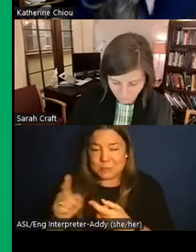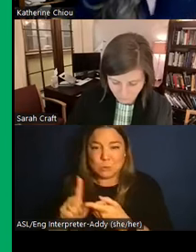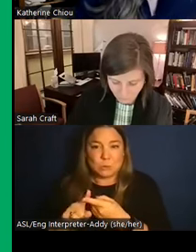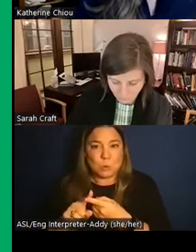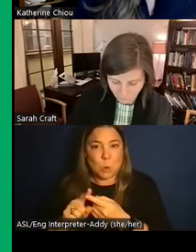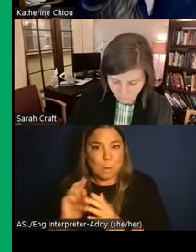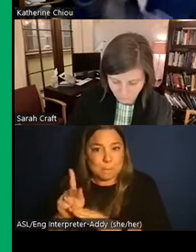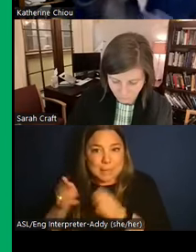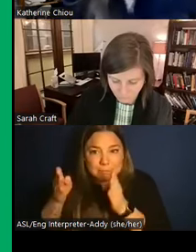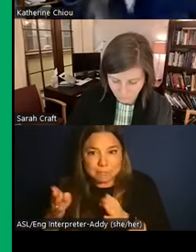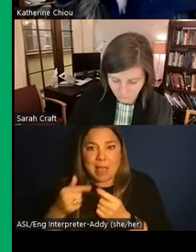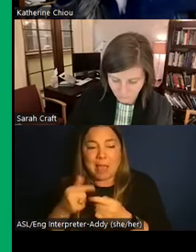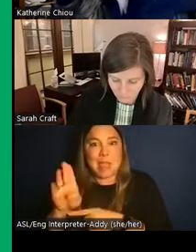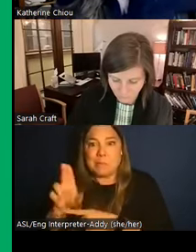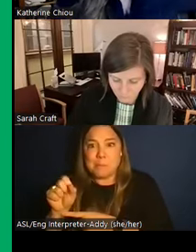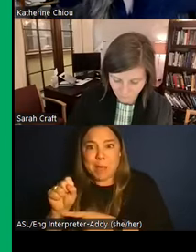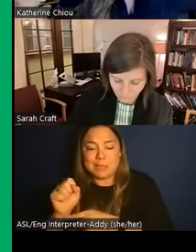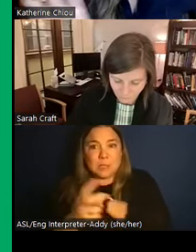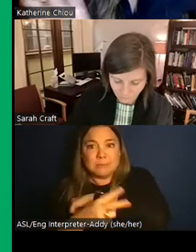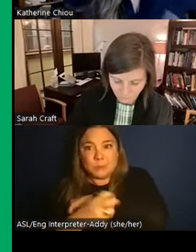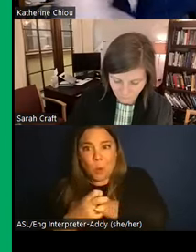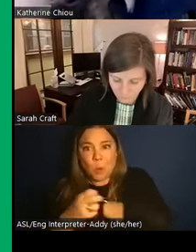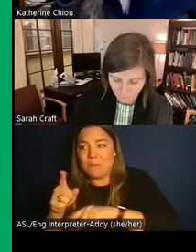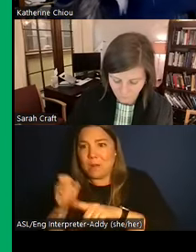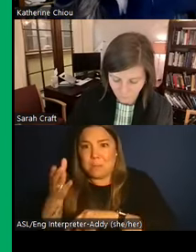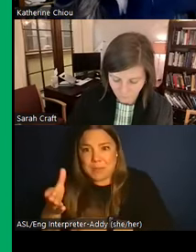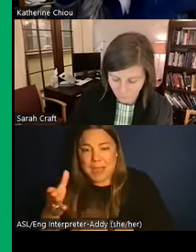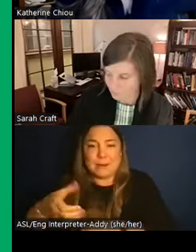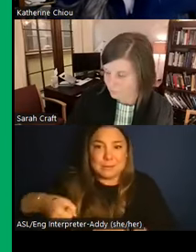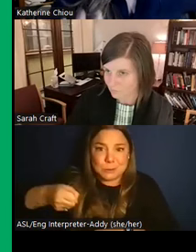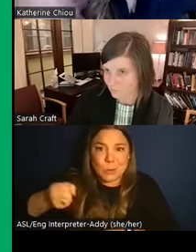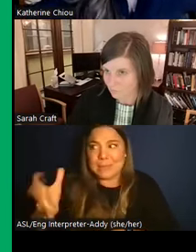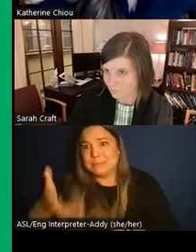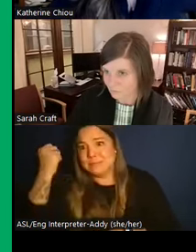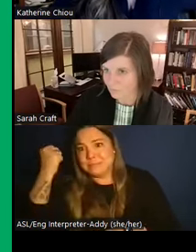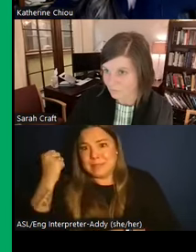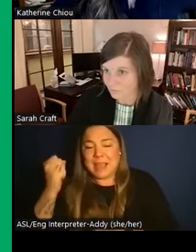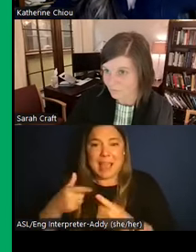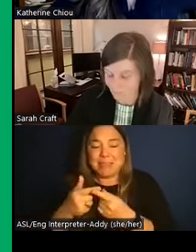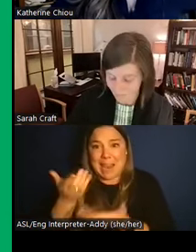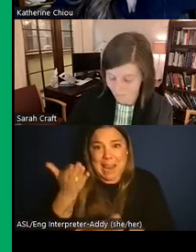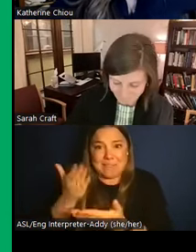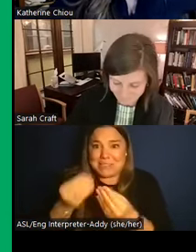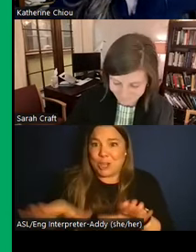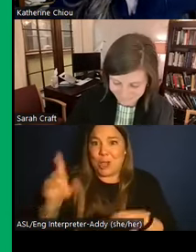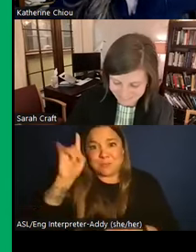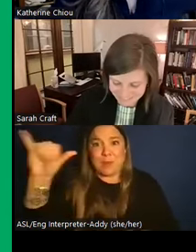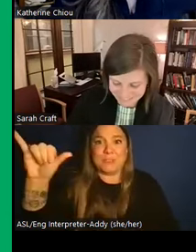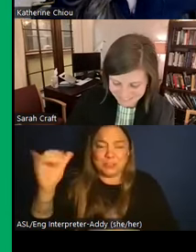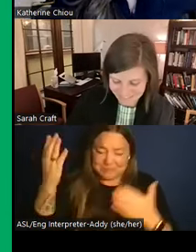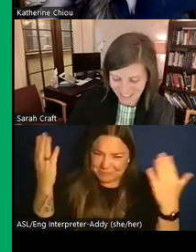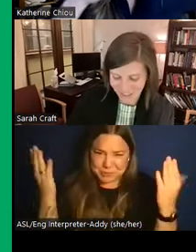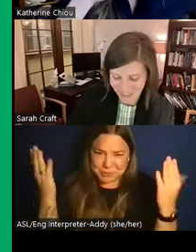a bus and the bus got robbed and then his suitcase got taken and then our evidence got lost forever. So who knows where it is right now,